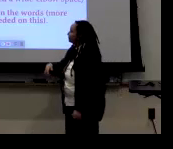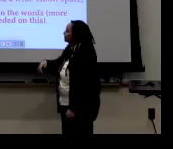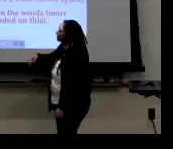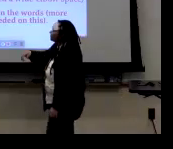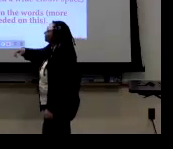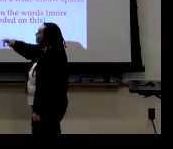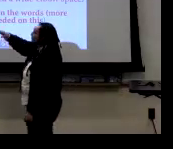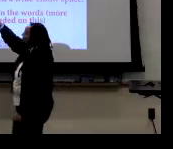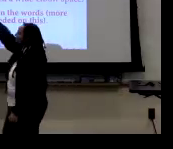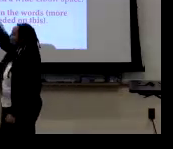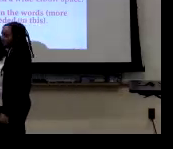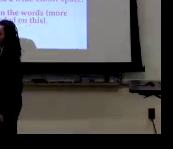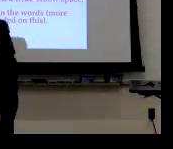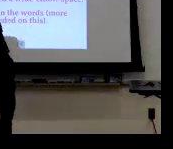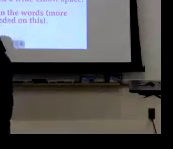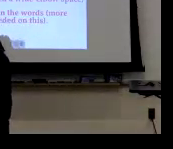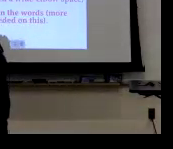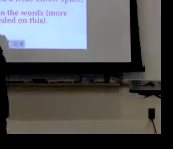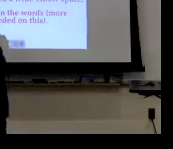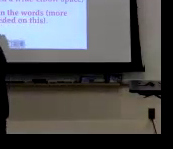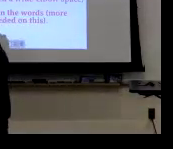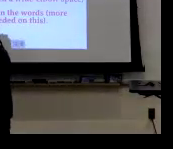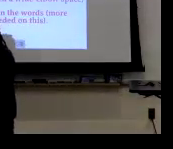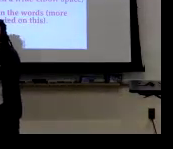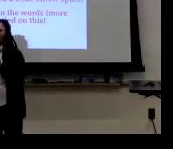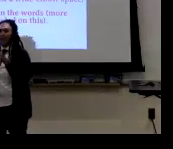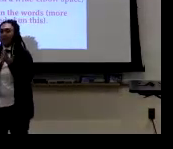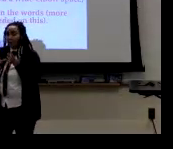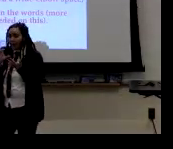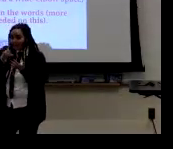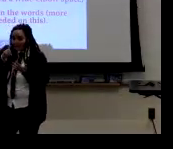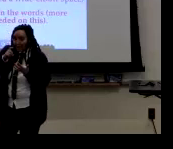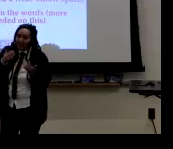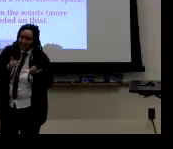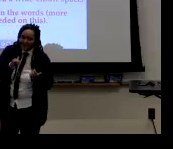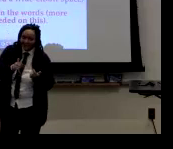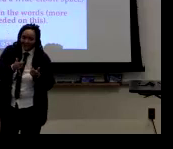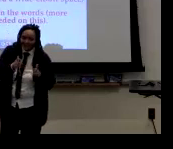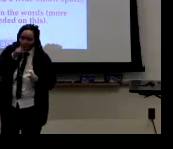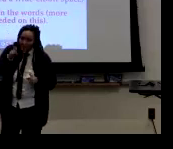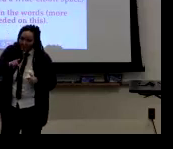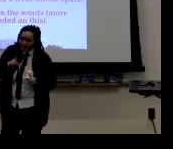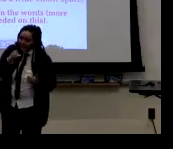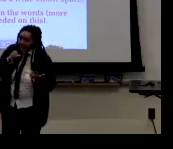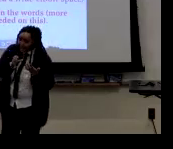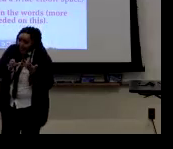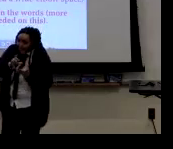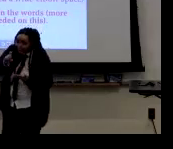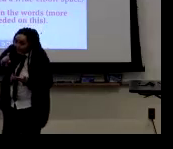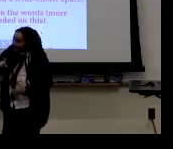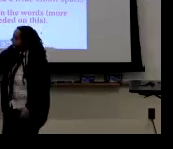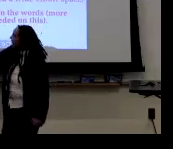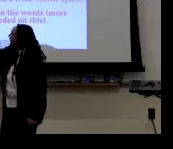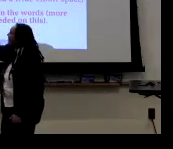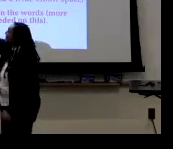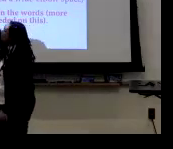what gender looks like from then compared to now. So you can see the criteria in the first list. Um, and you know,